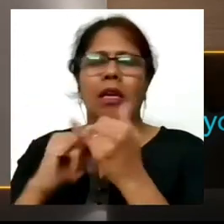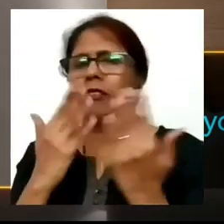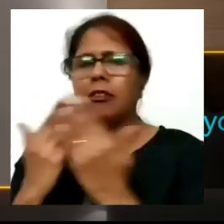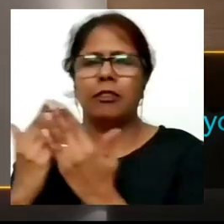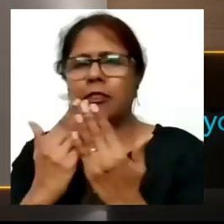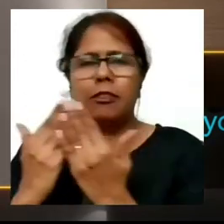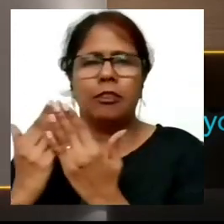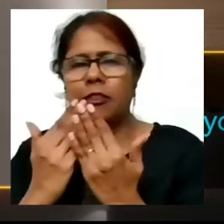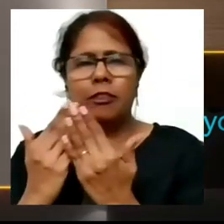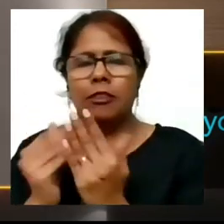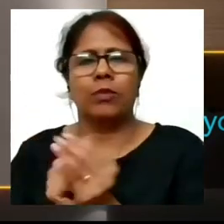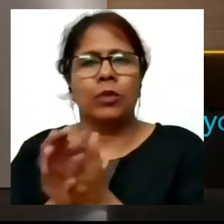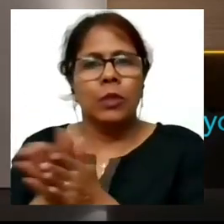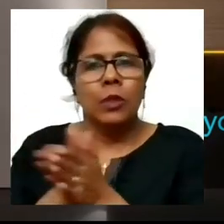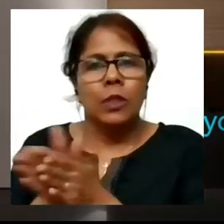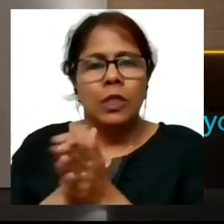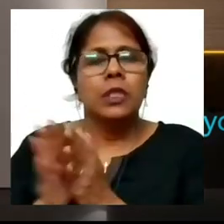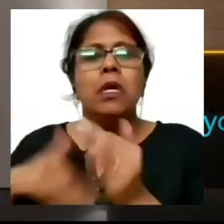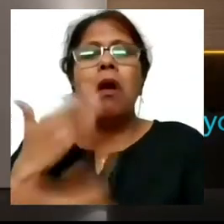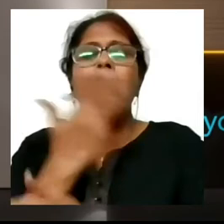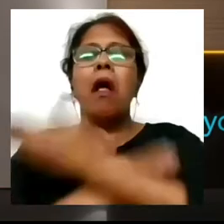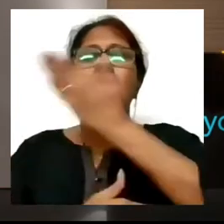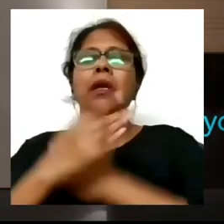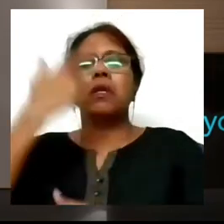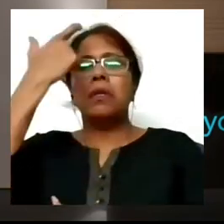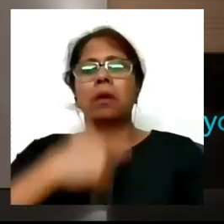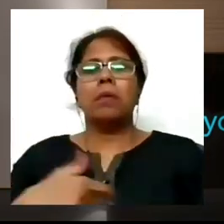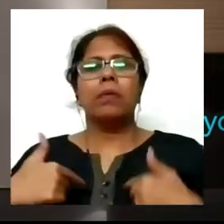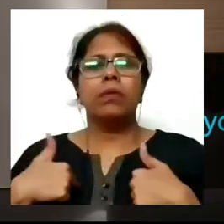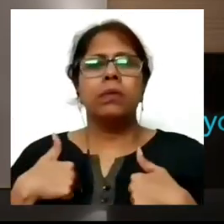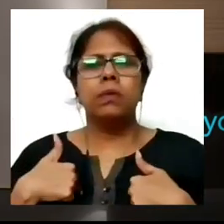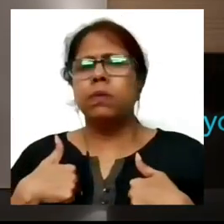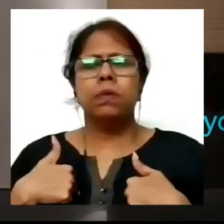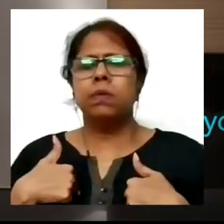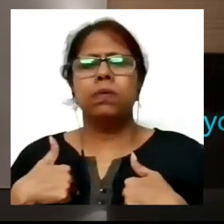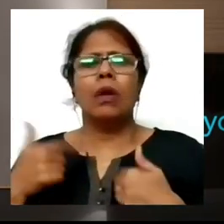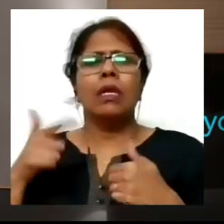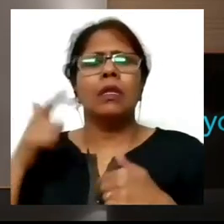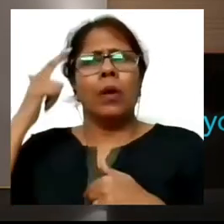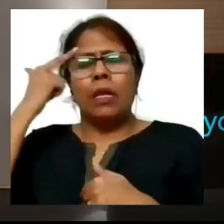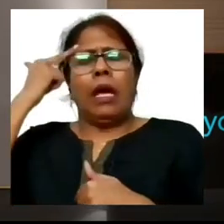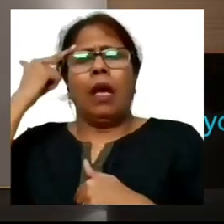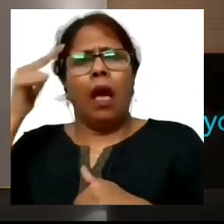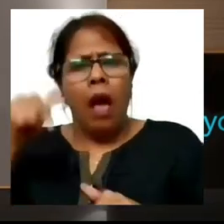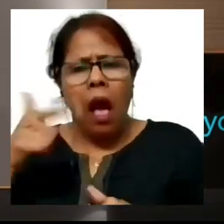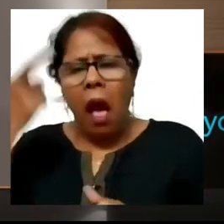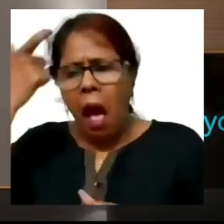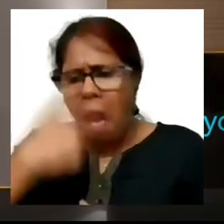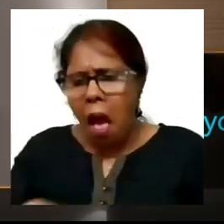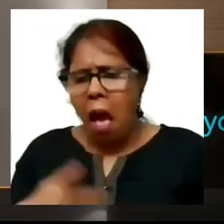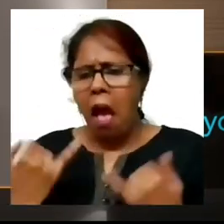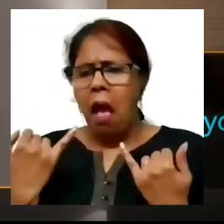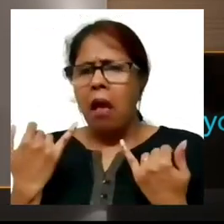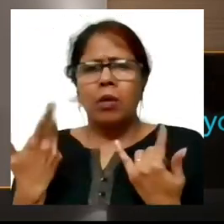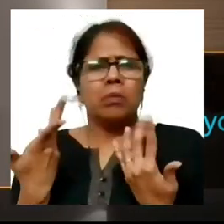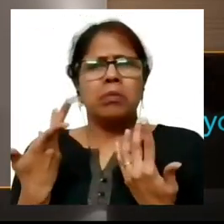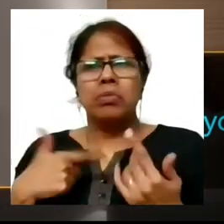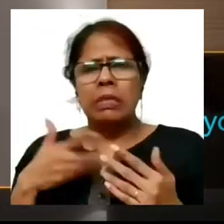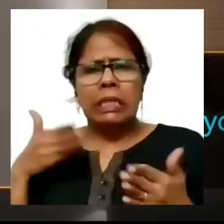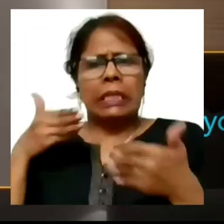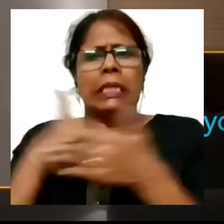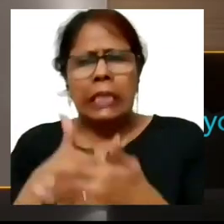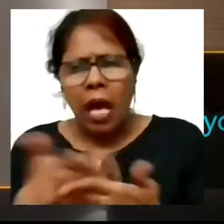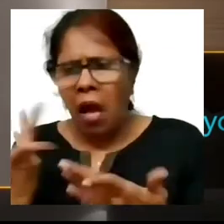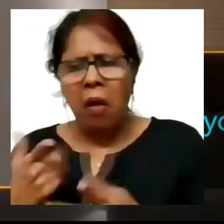as a person with disability till now I had never actually realized that there was something you know that I couldn't do